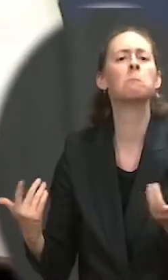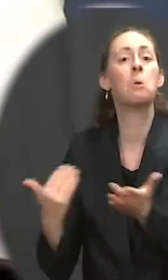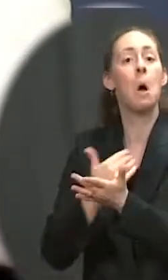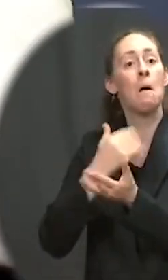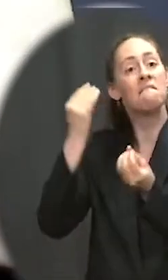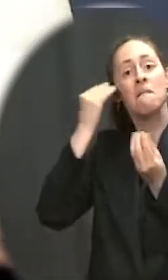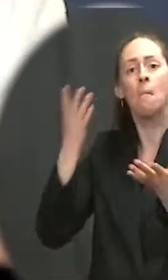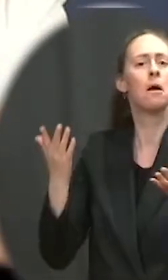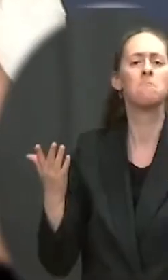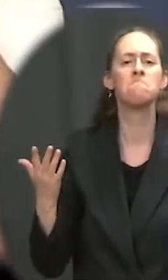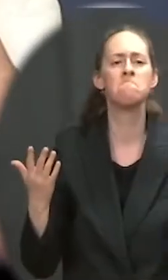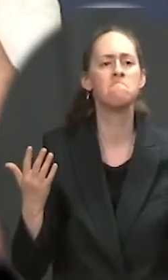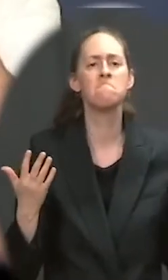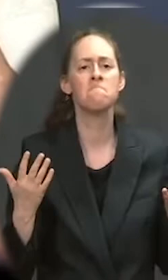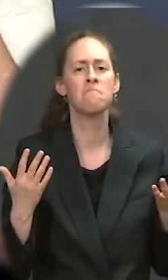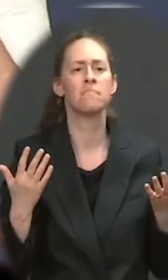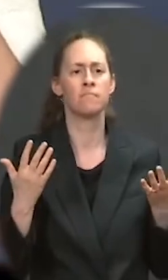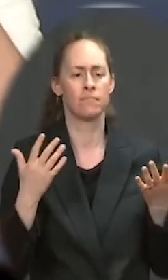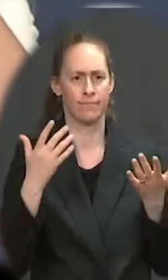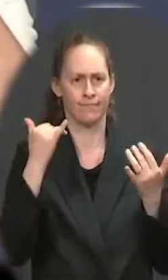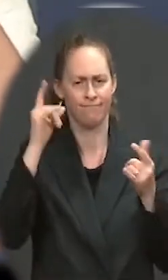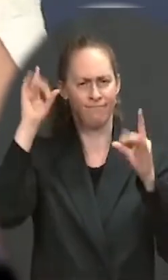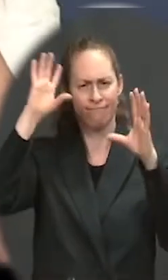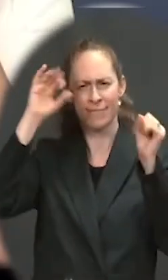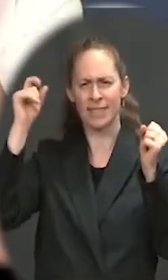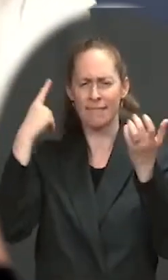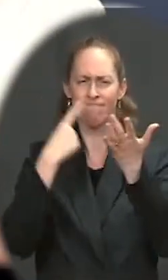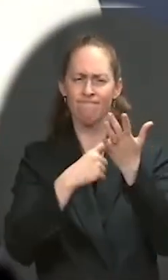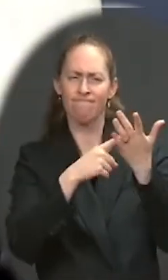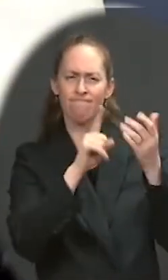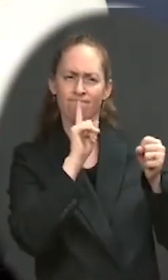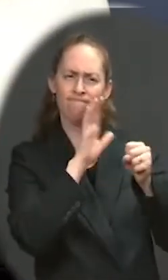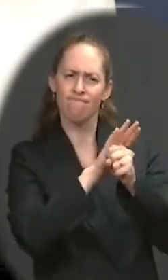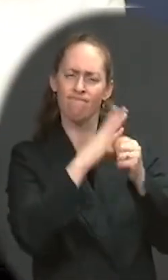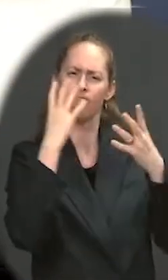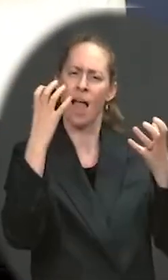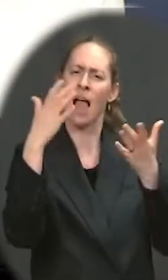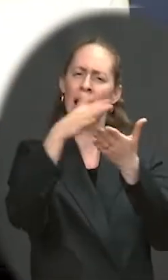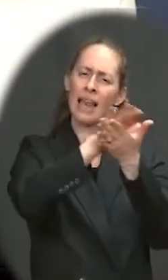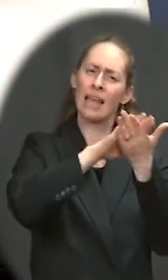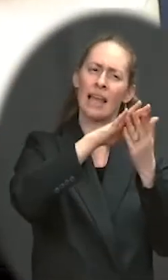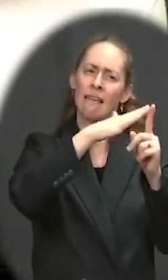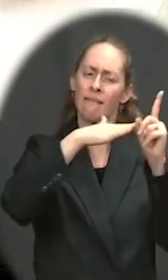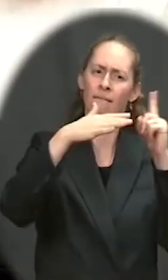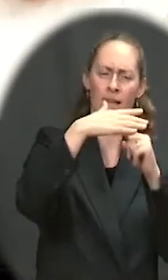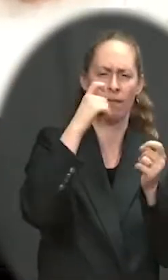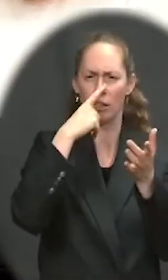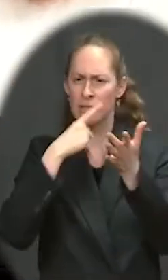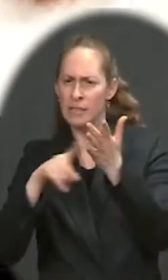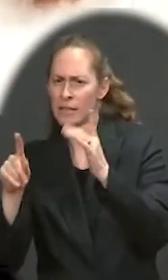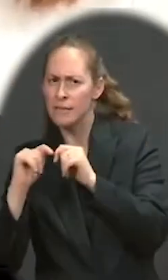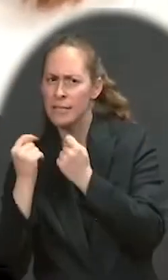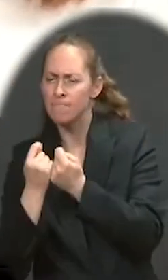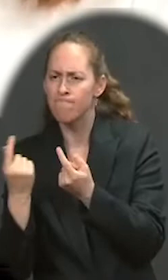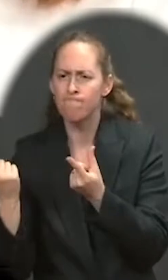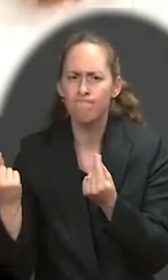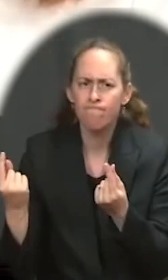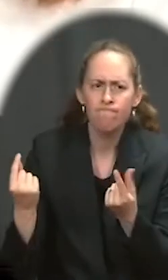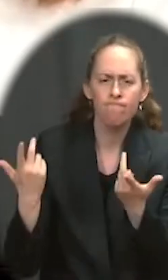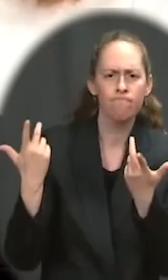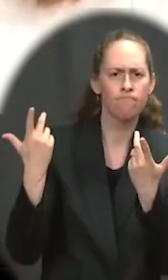he talked about early administration. He's absolutely committed to, but I'm happy to check with our team and see where our report on that lives.